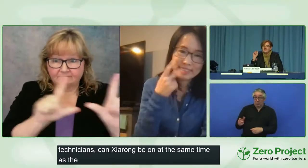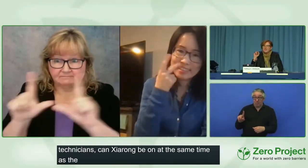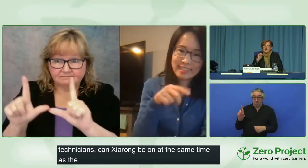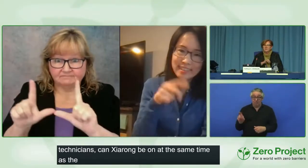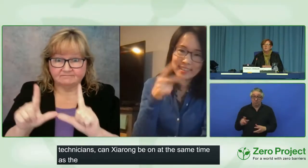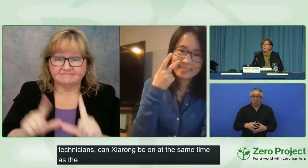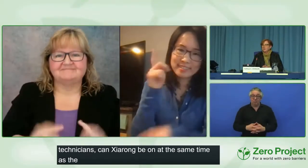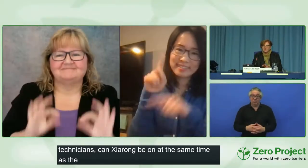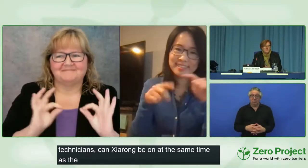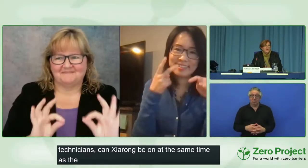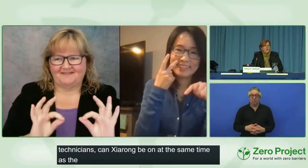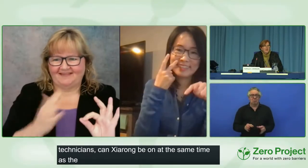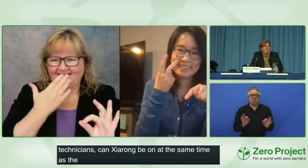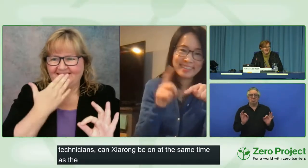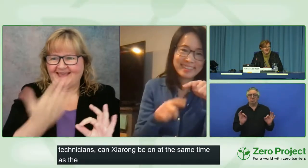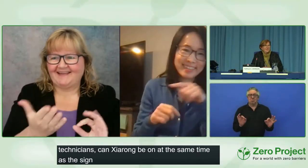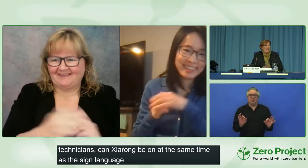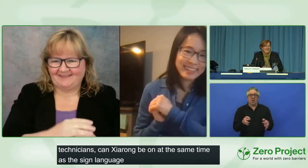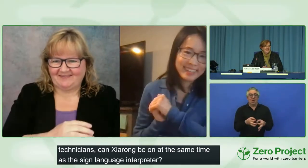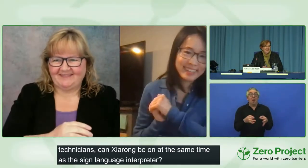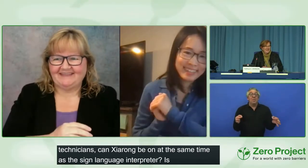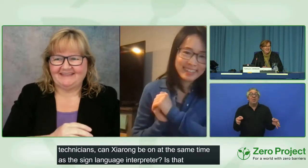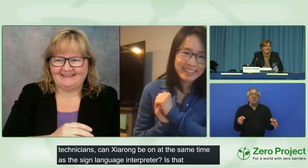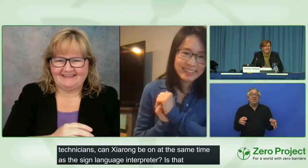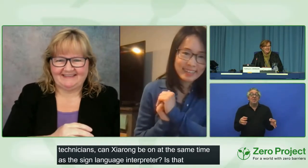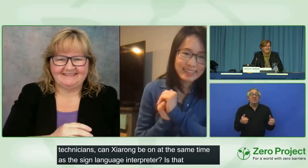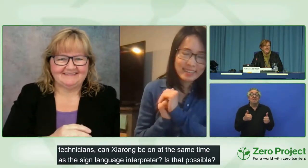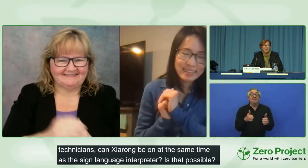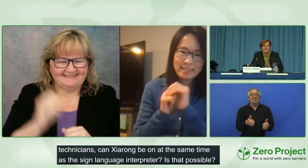Perfect. Thank you. Thank you. Okay.